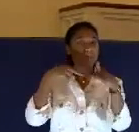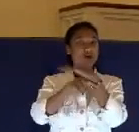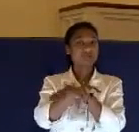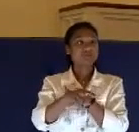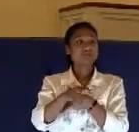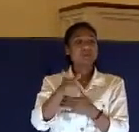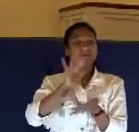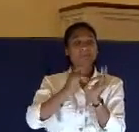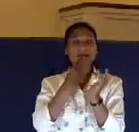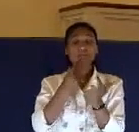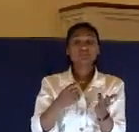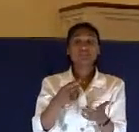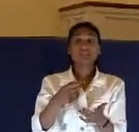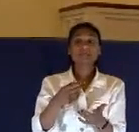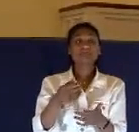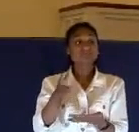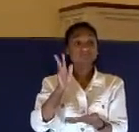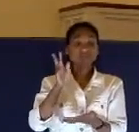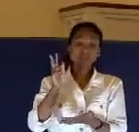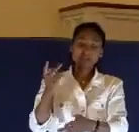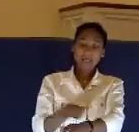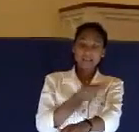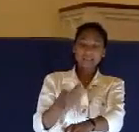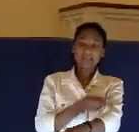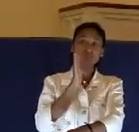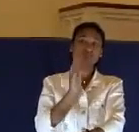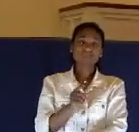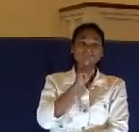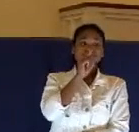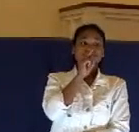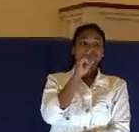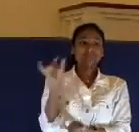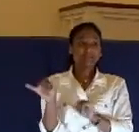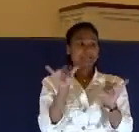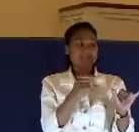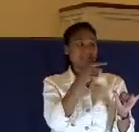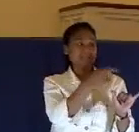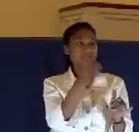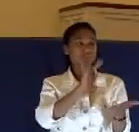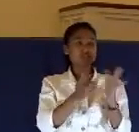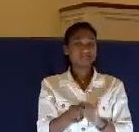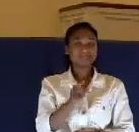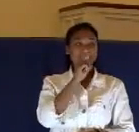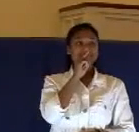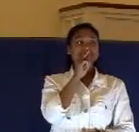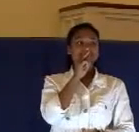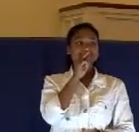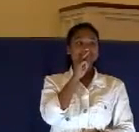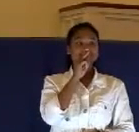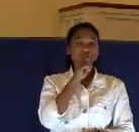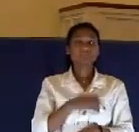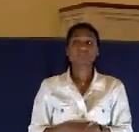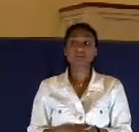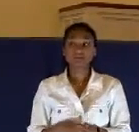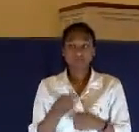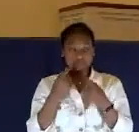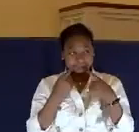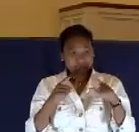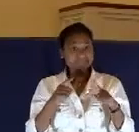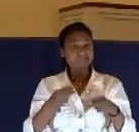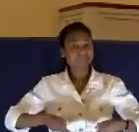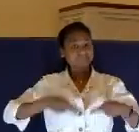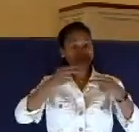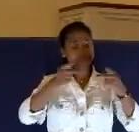shearers is dumb, so he opened not his mouth. He was silent and all of that. Finally, the high priest